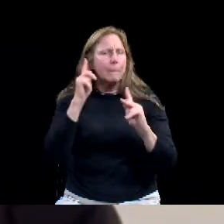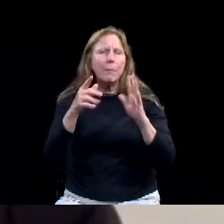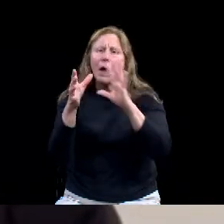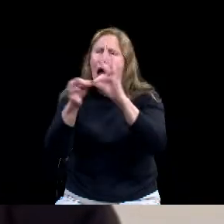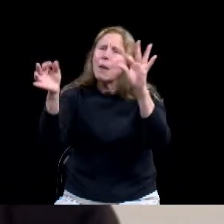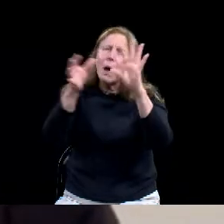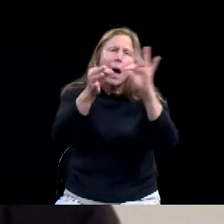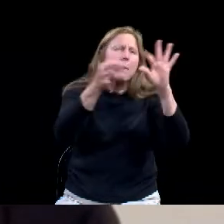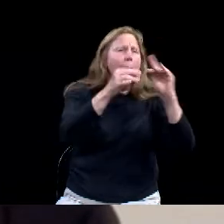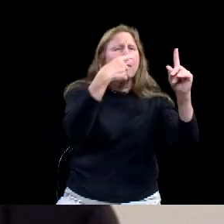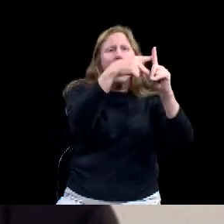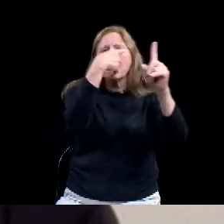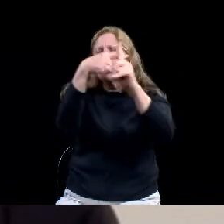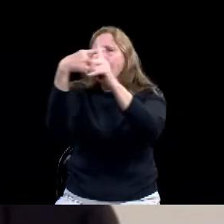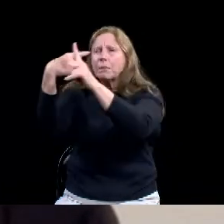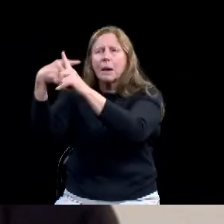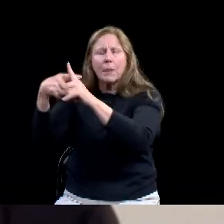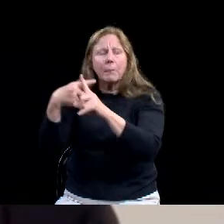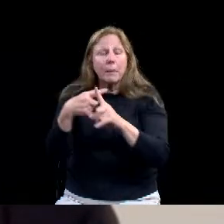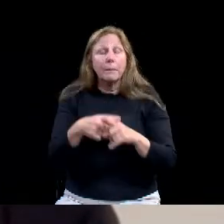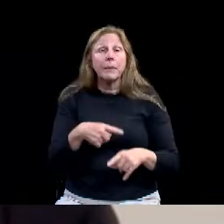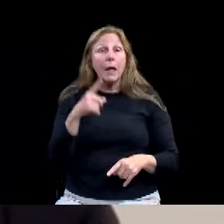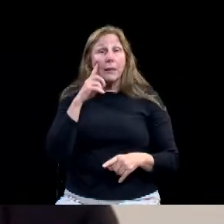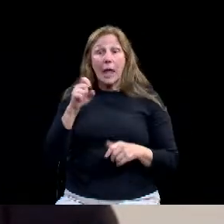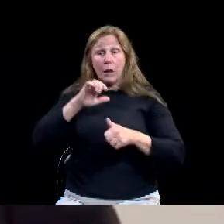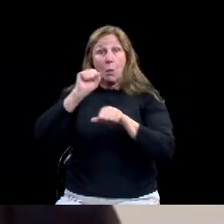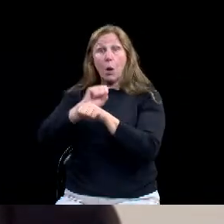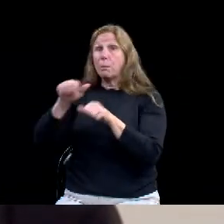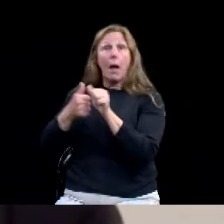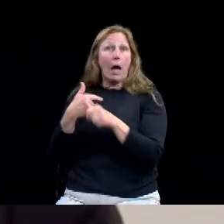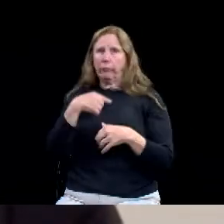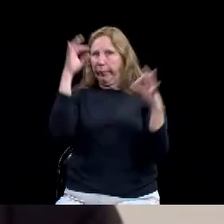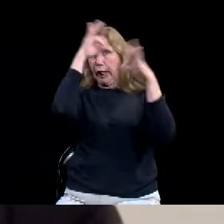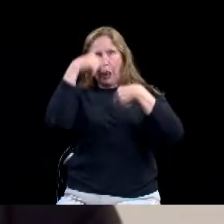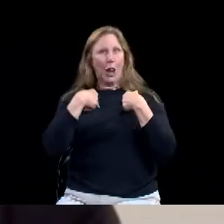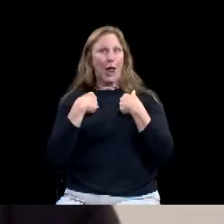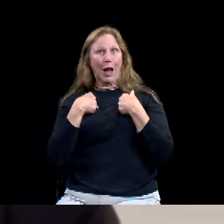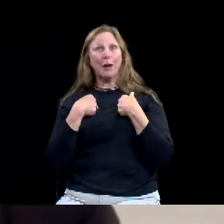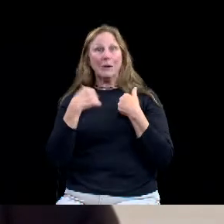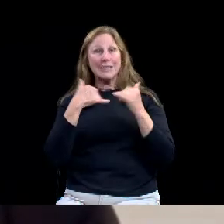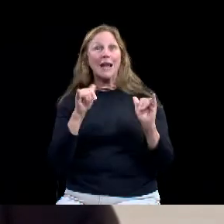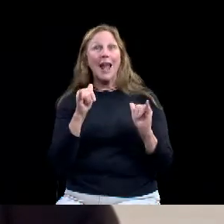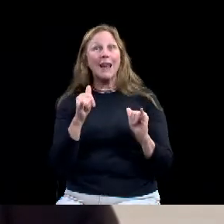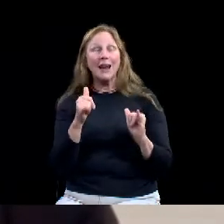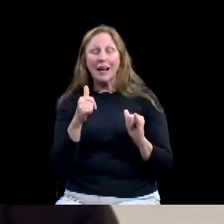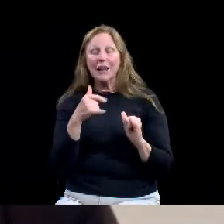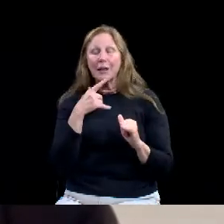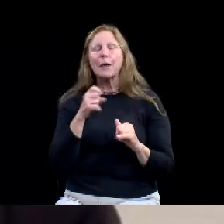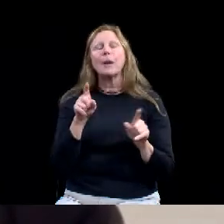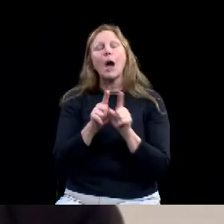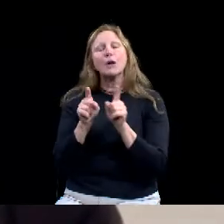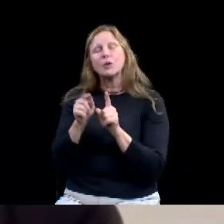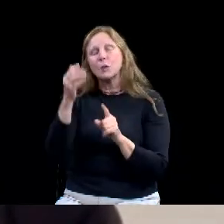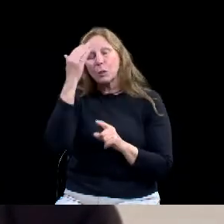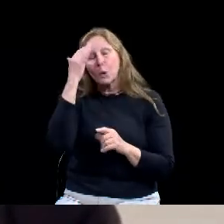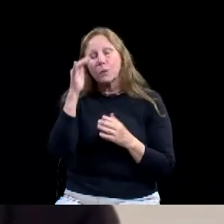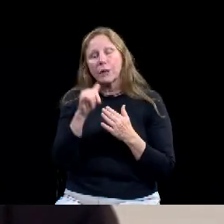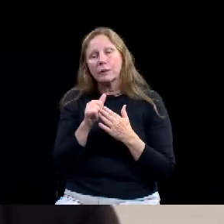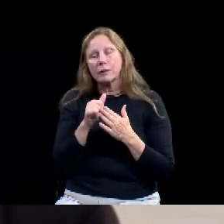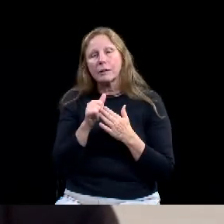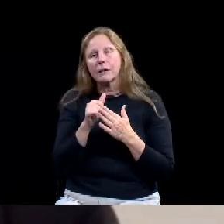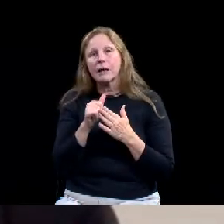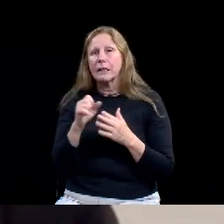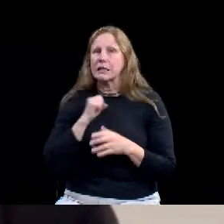I also know that the staff worked very, very hard to make such a great parade